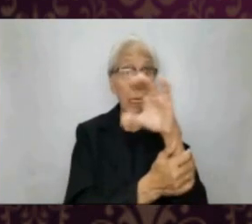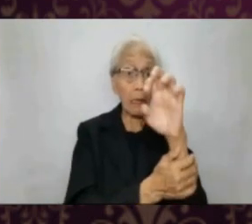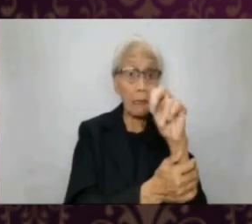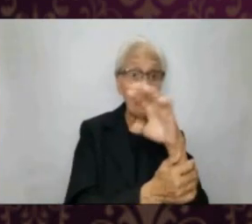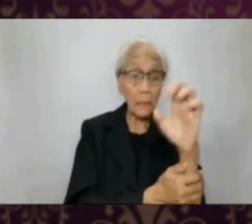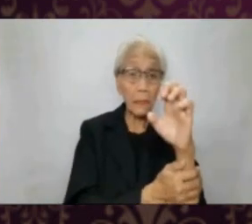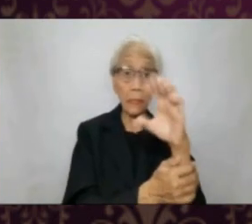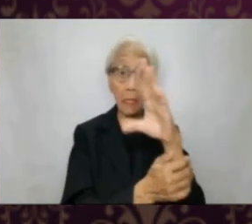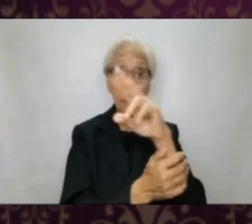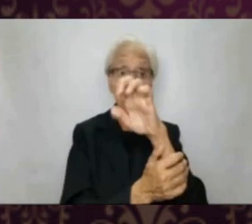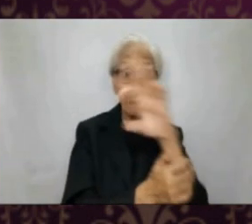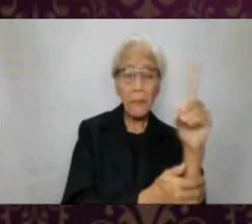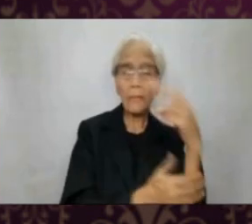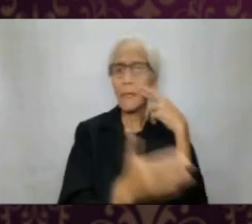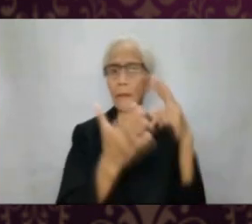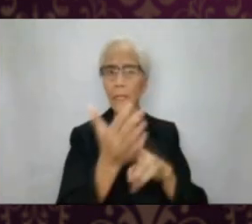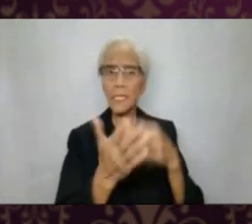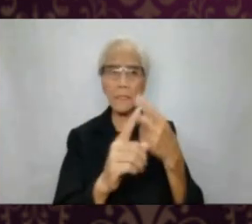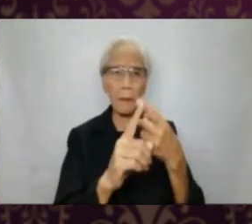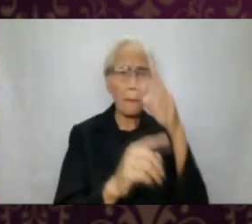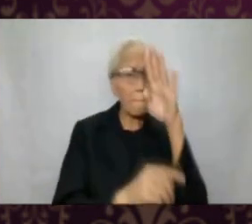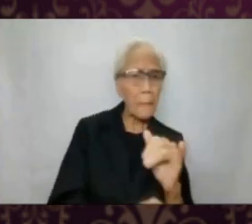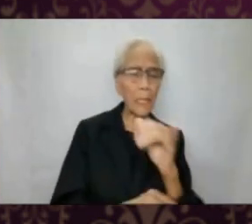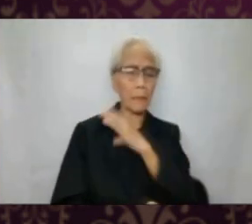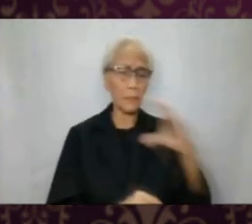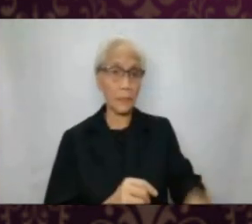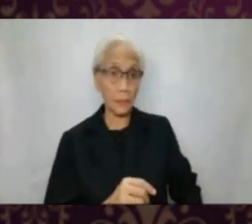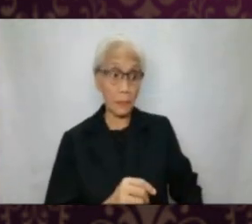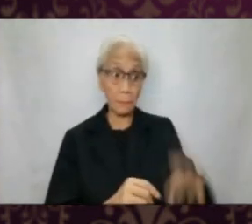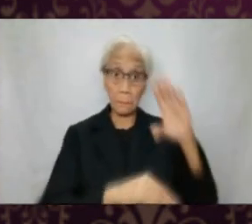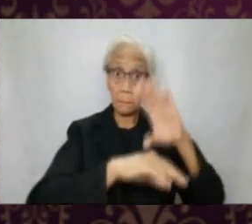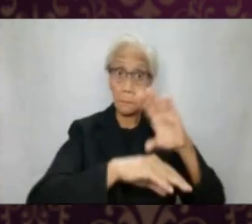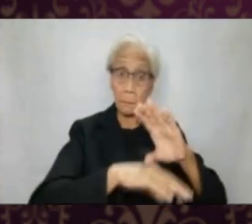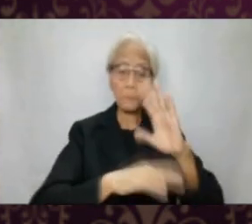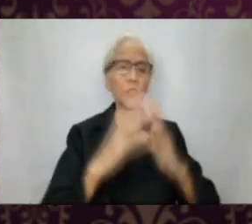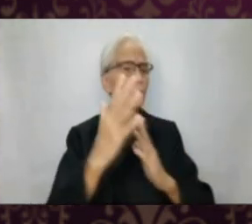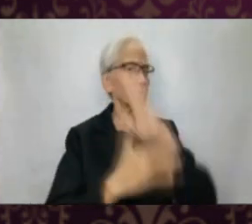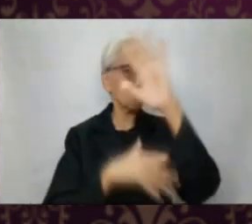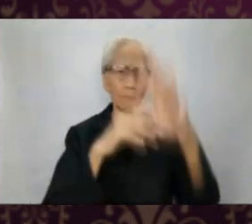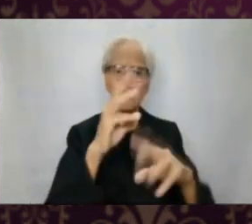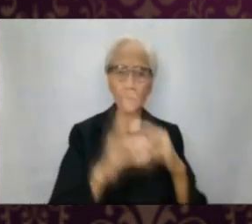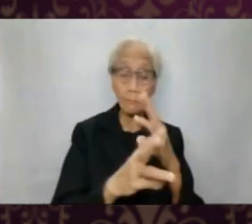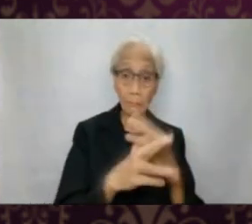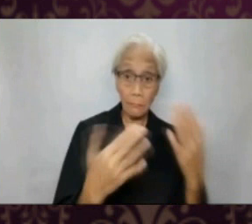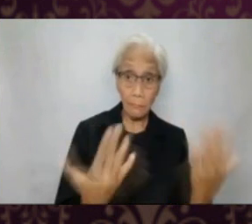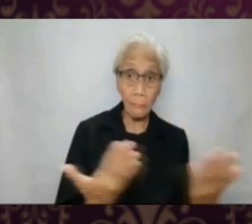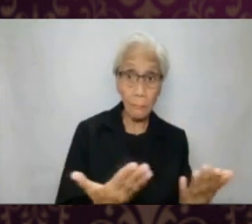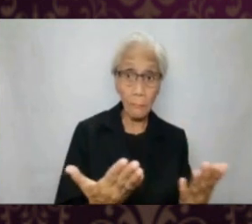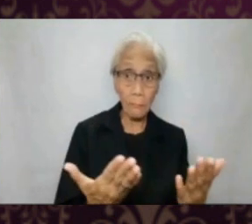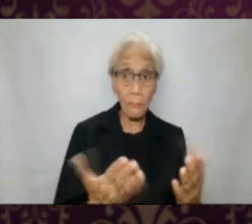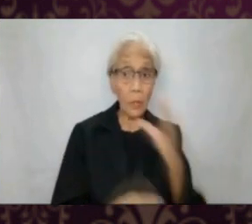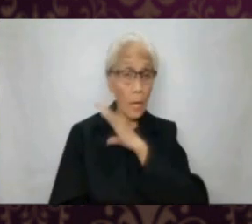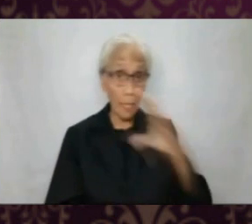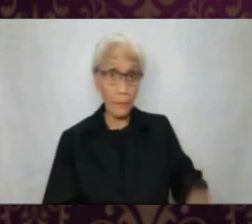term within the Nicene Creed which has been recognized by all Christian churches throughout the world and